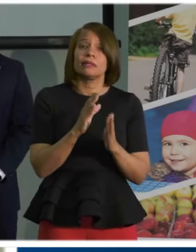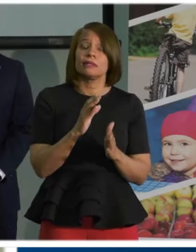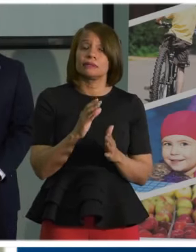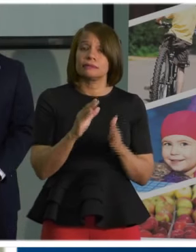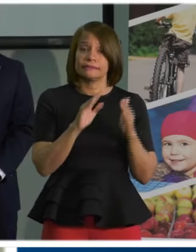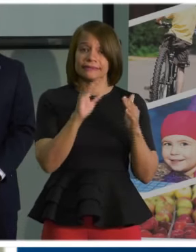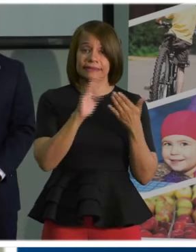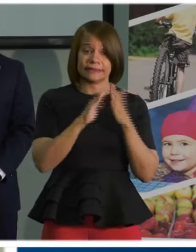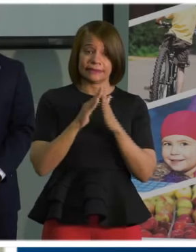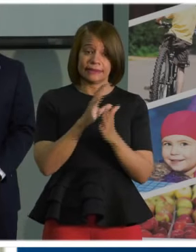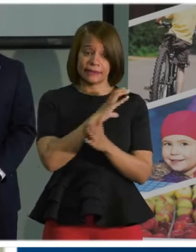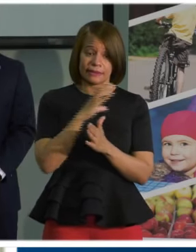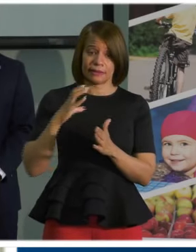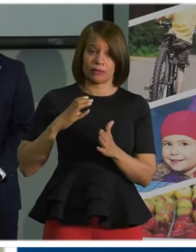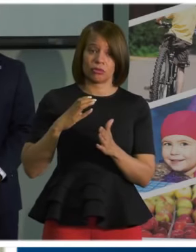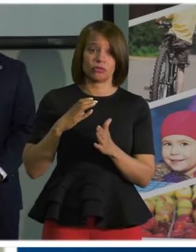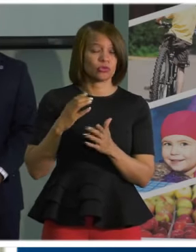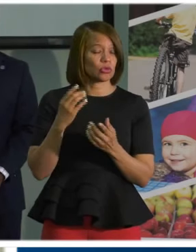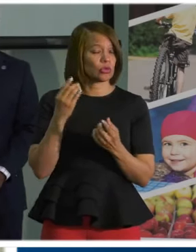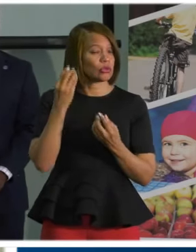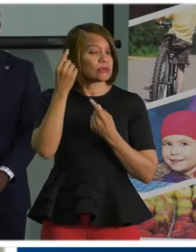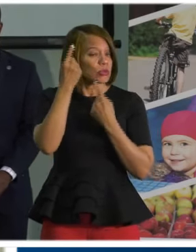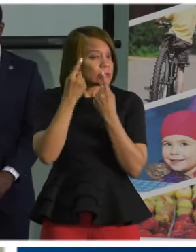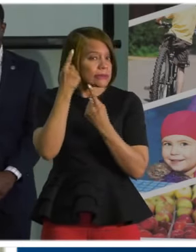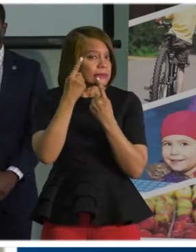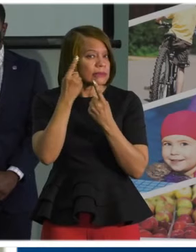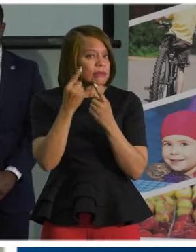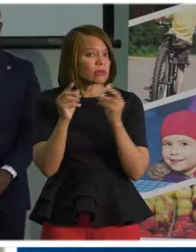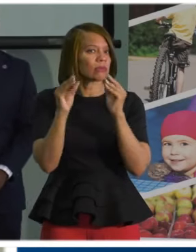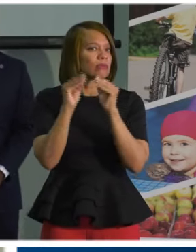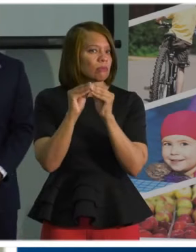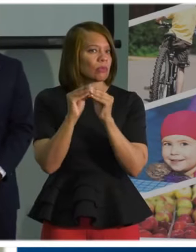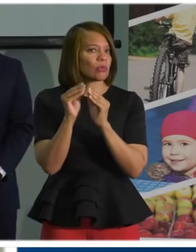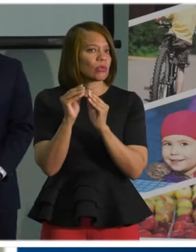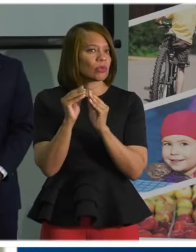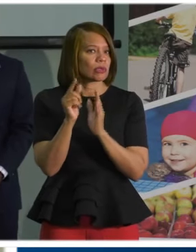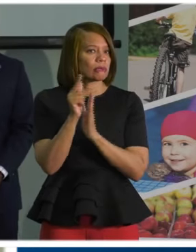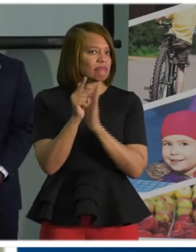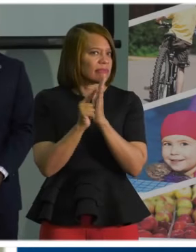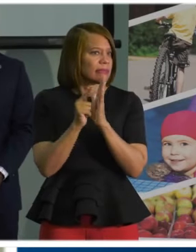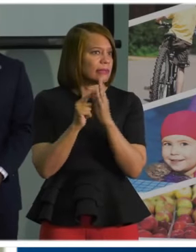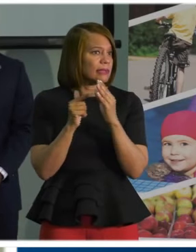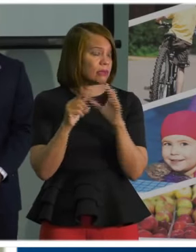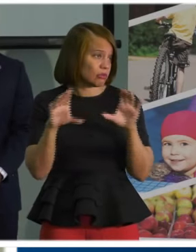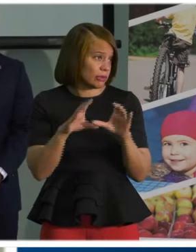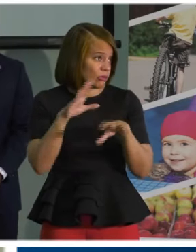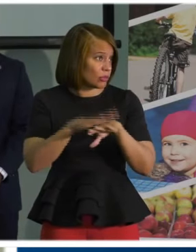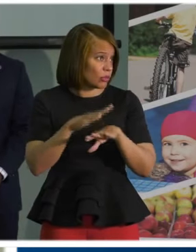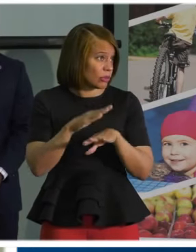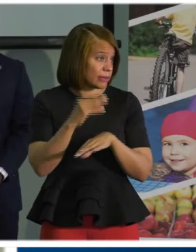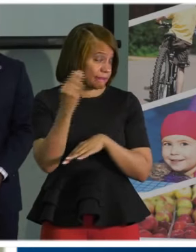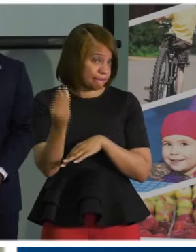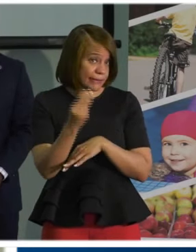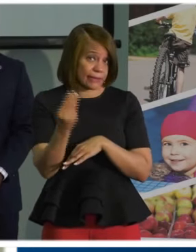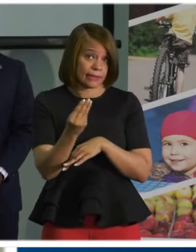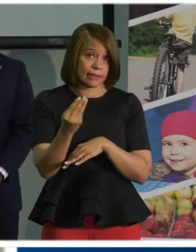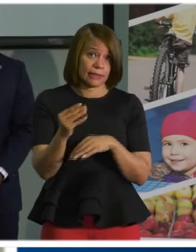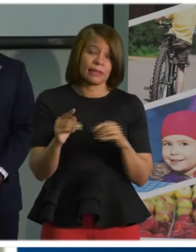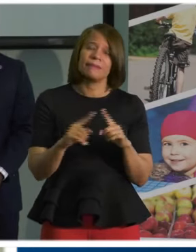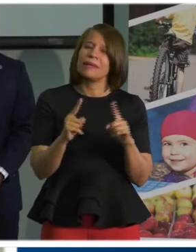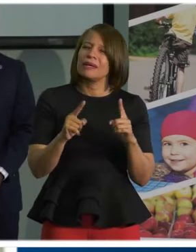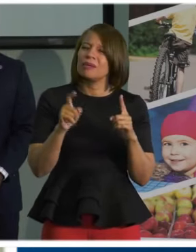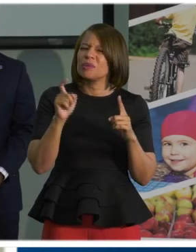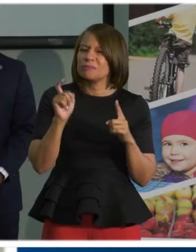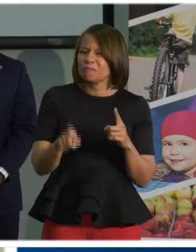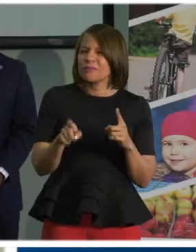legislative action on Monday to, to reinforce this executive order, um, we have to contemplate